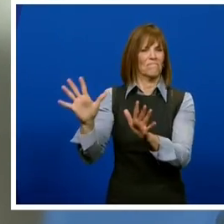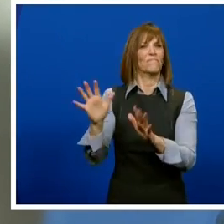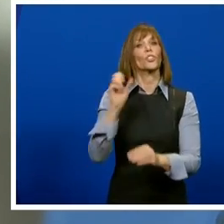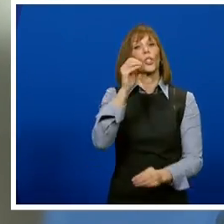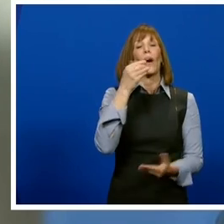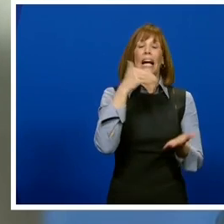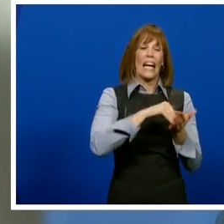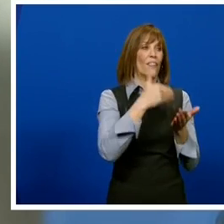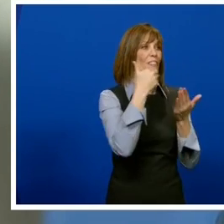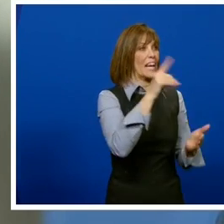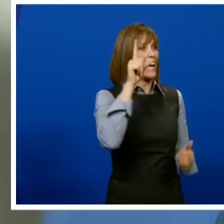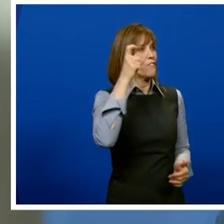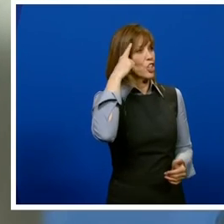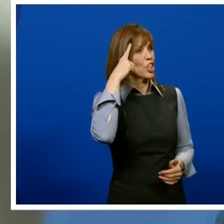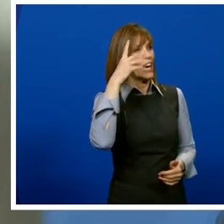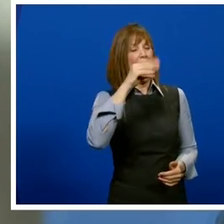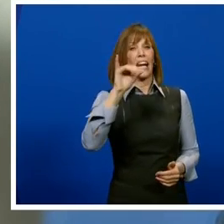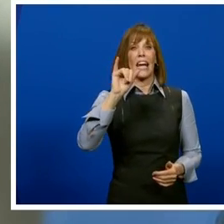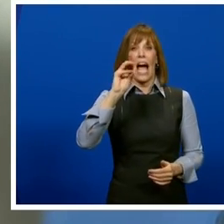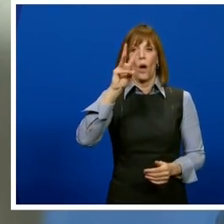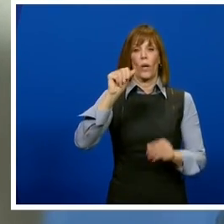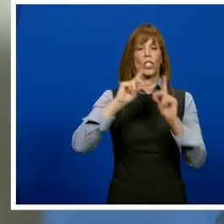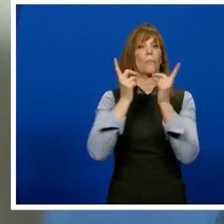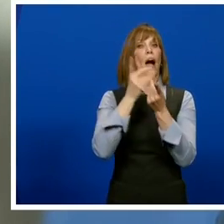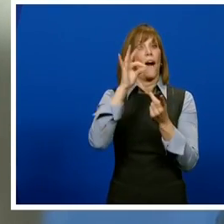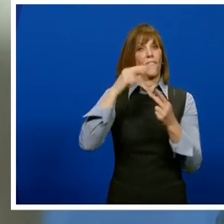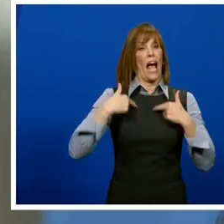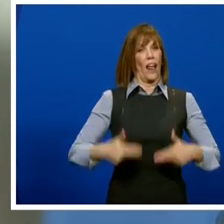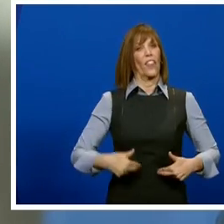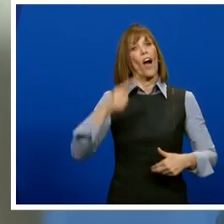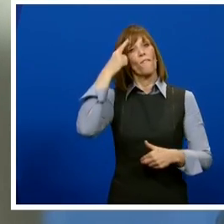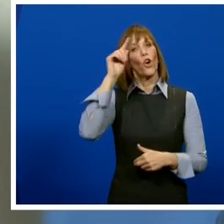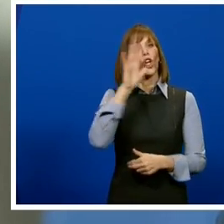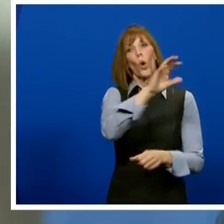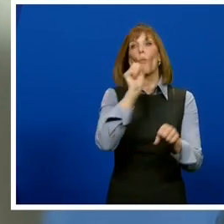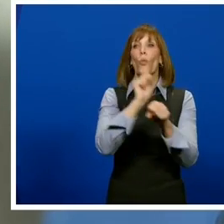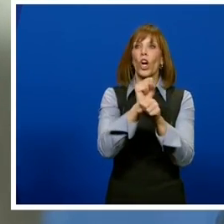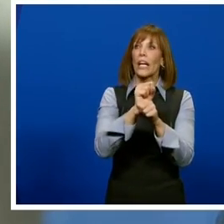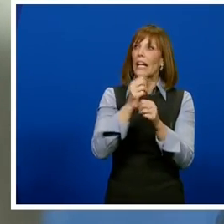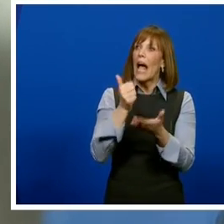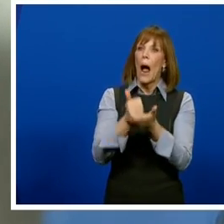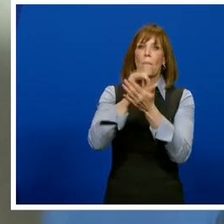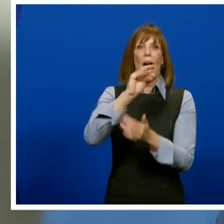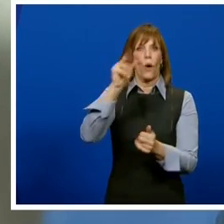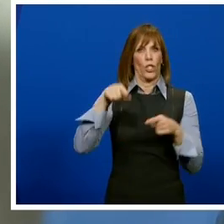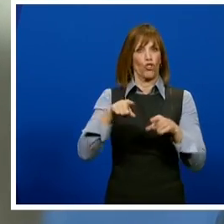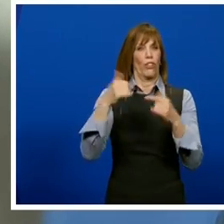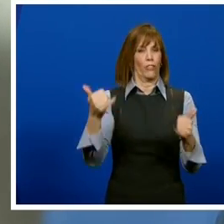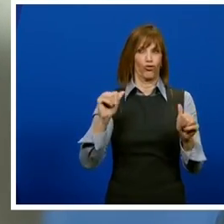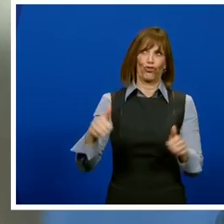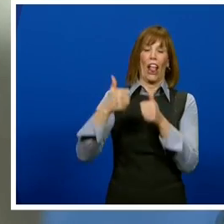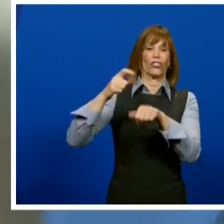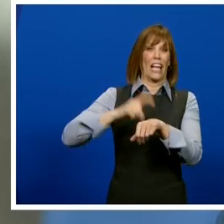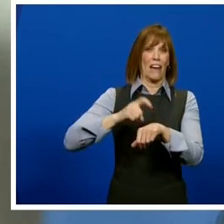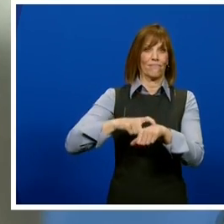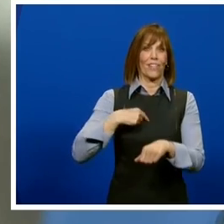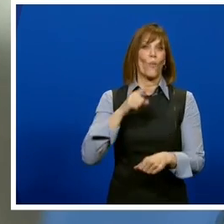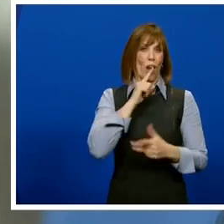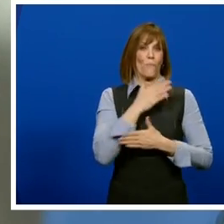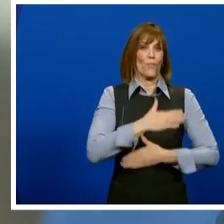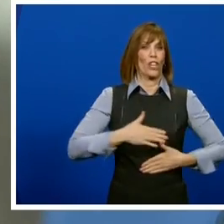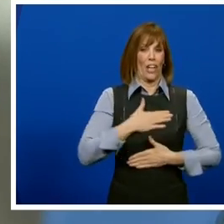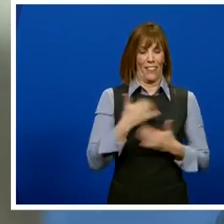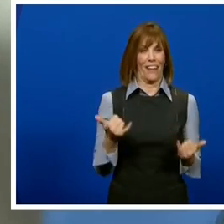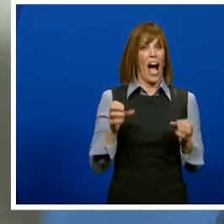you, Governor Reynolds and the Iowa Department of Public Health for your partnership in serving Iowans throughout this challenging time. I appreciate this